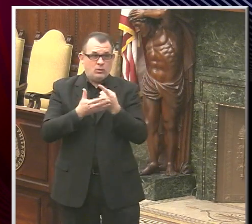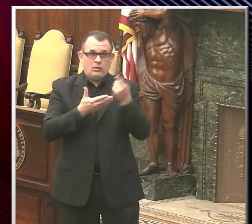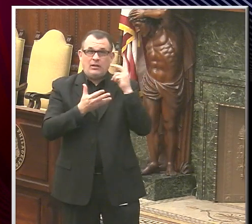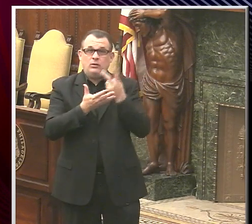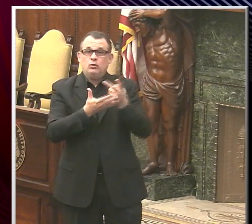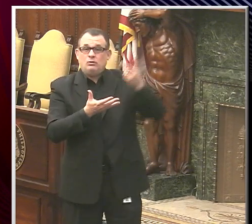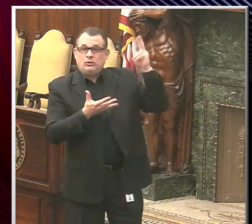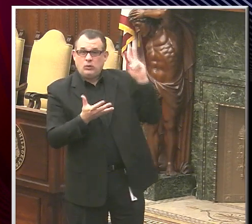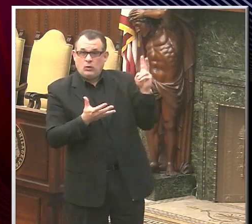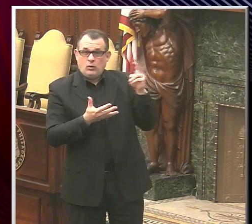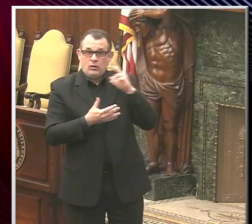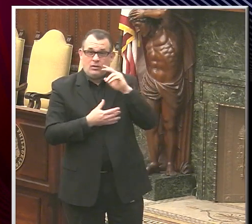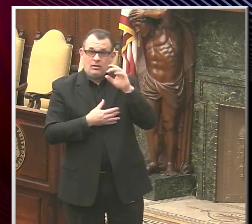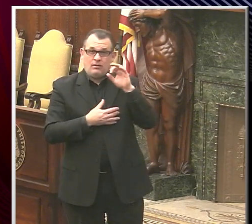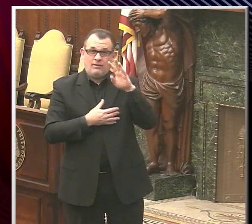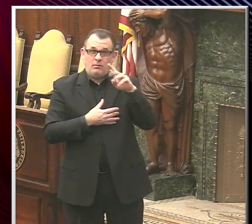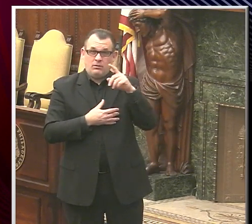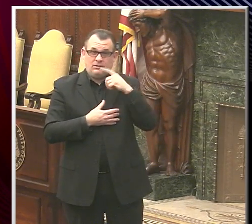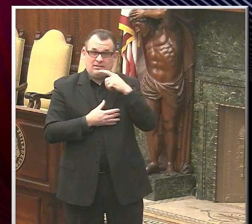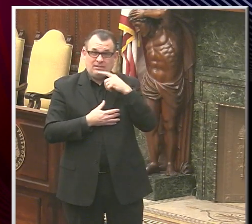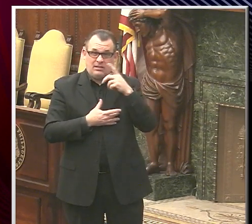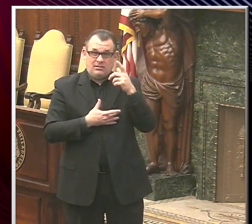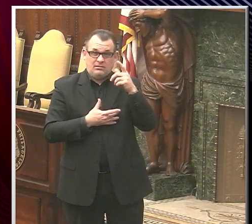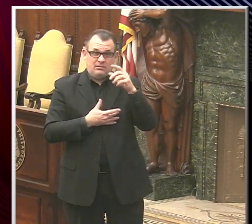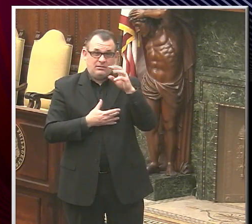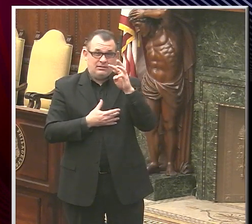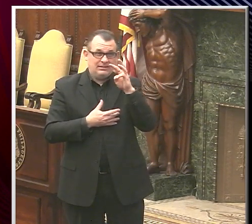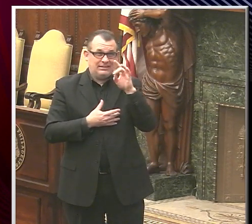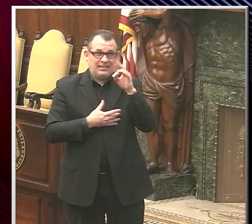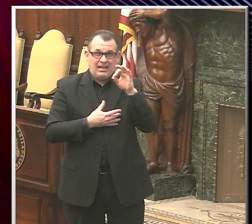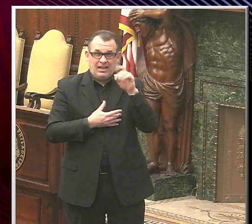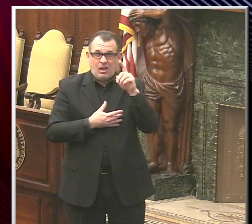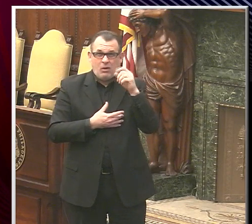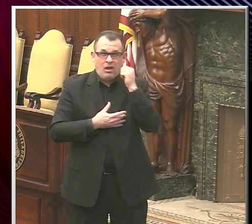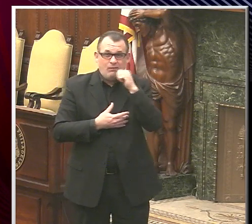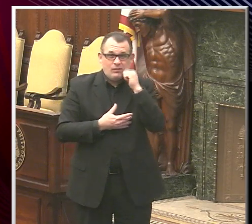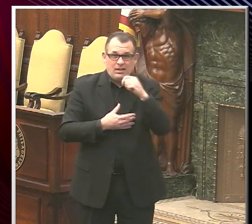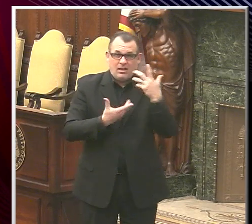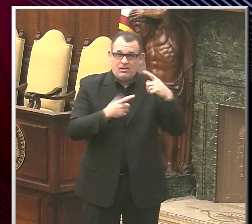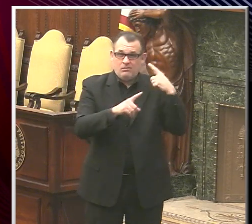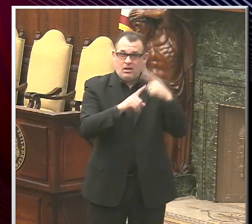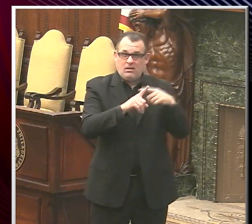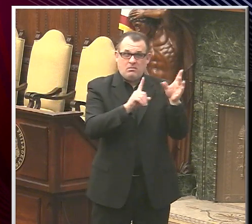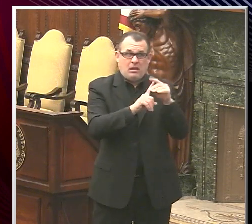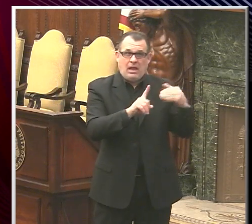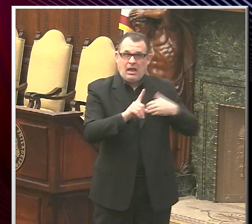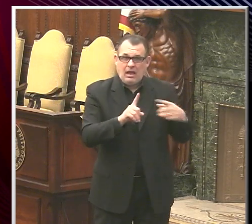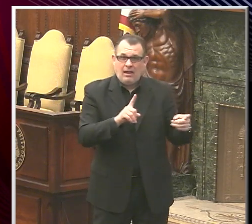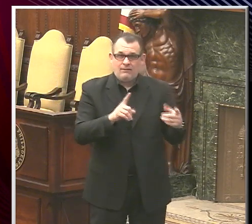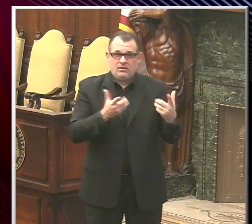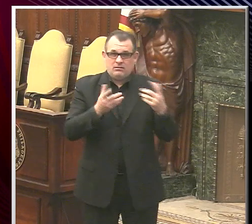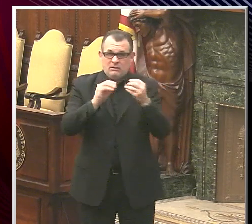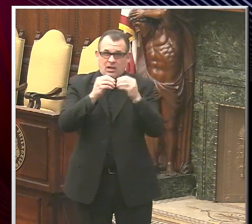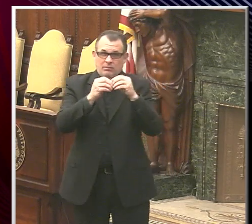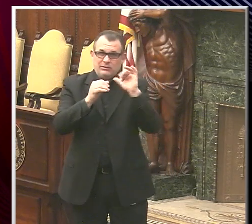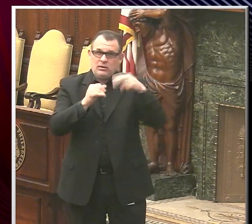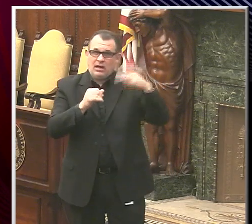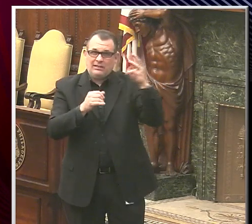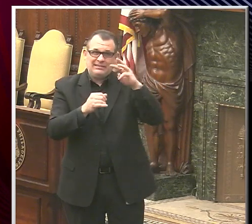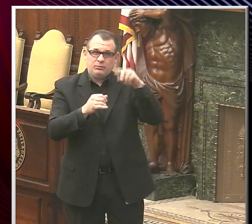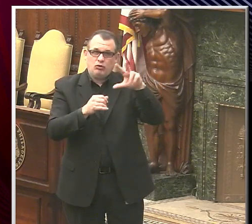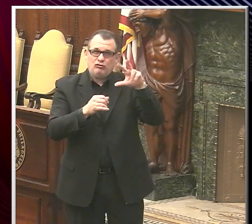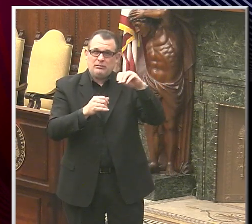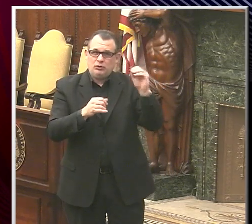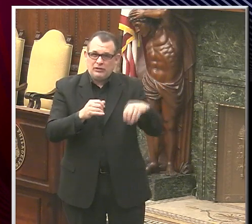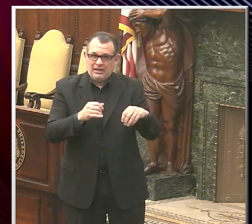371 cases per day, and 6.3% of the tests were positive. So our case counts are still high, and we still need to take